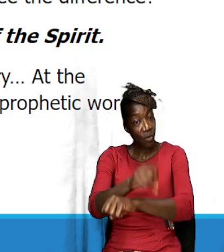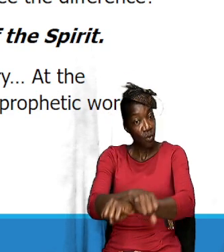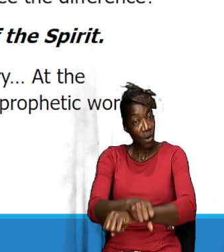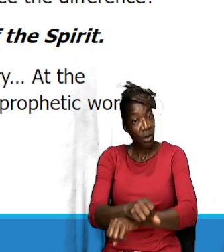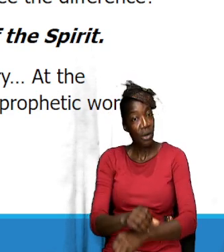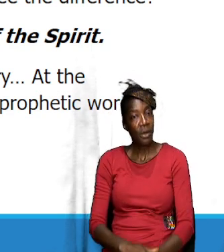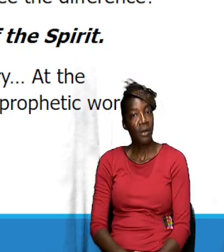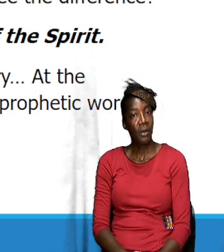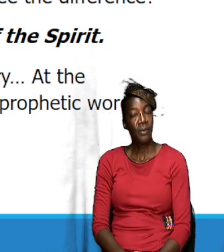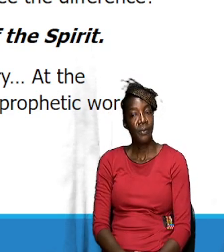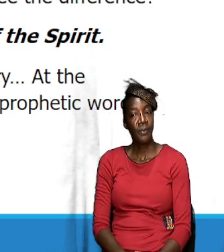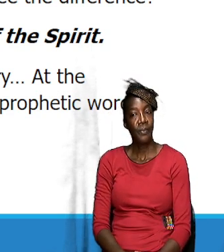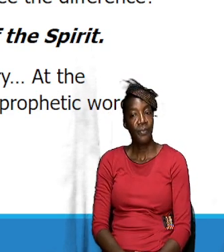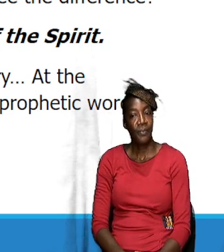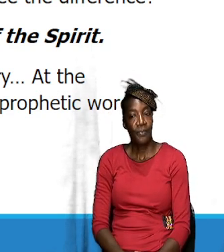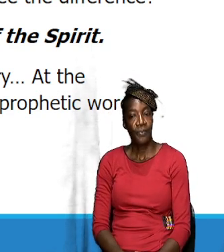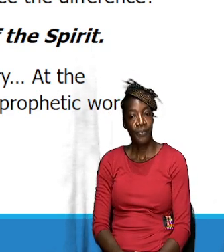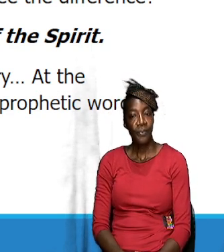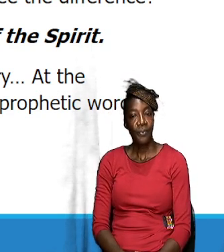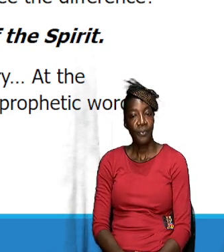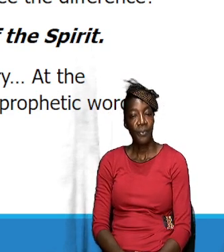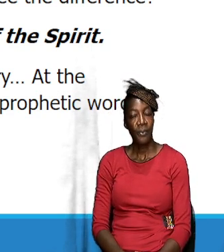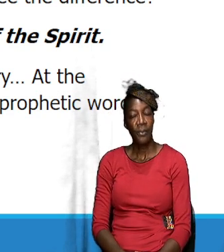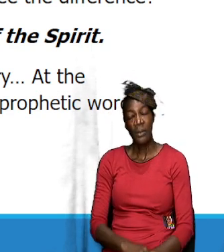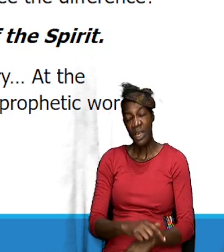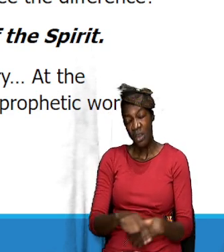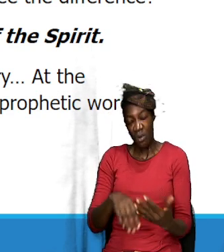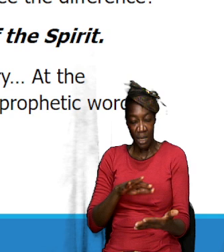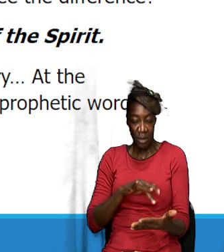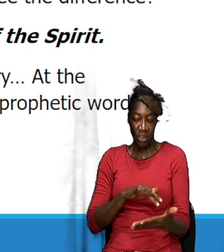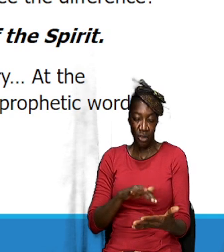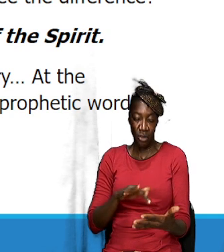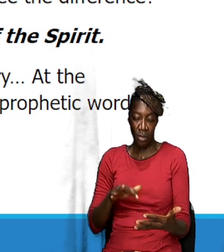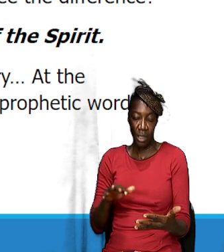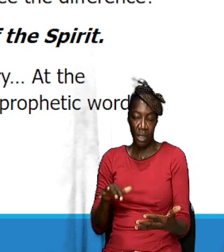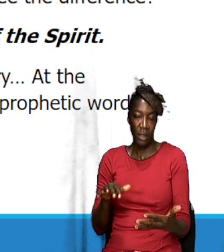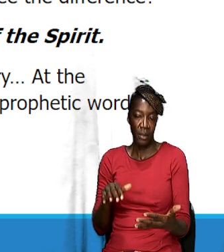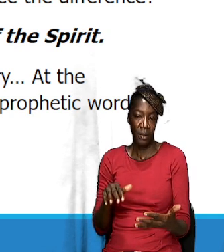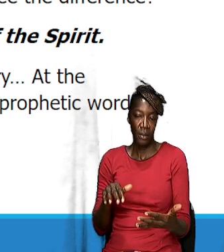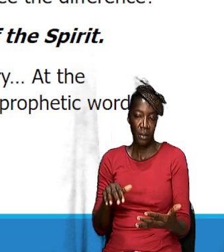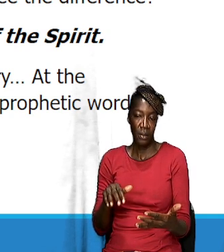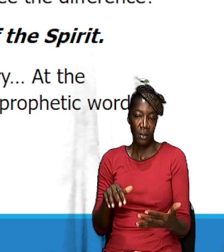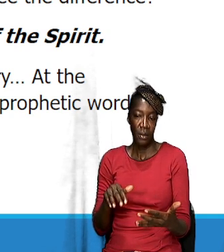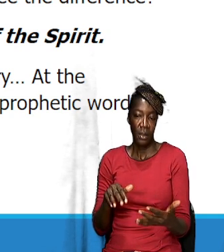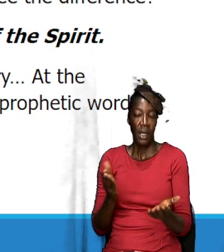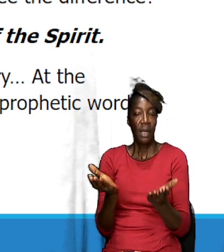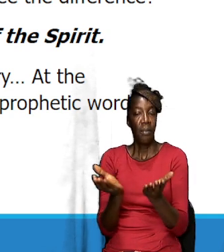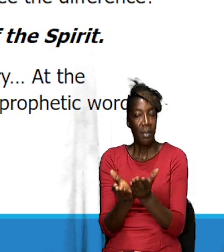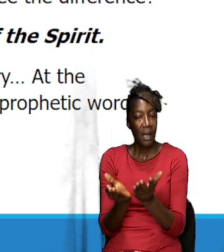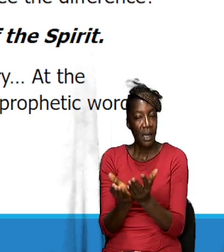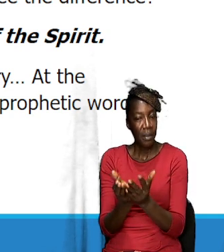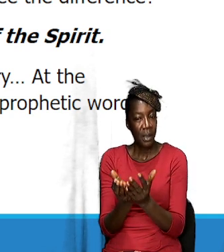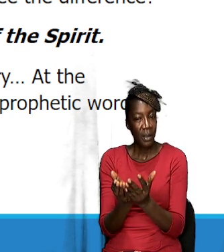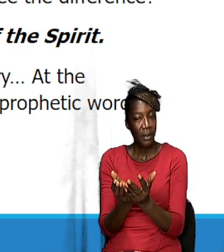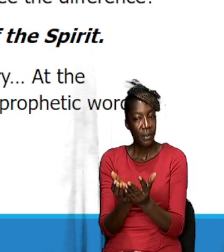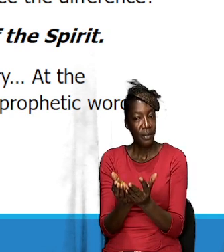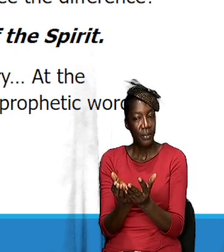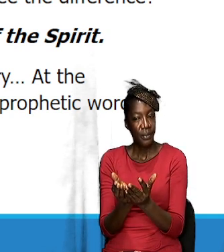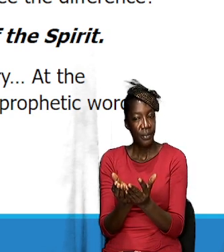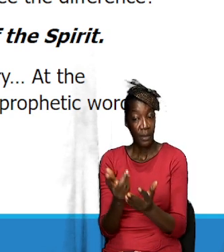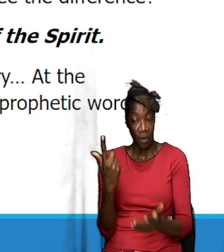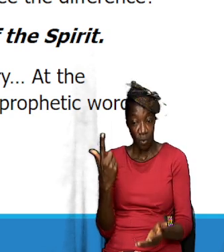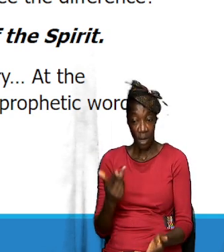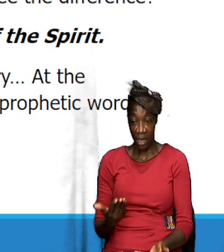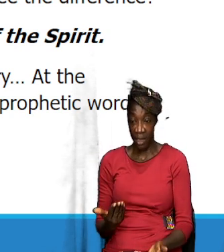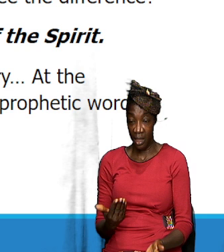And, when I, when I study the book of the, the Gospels, what, one of the things that jump